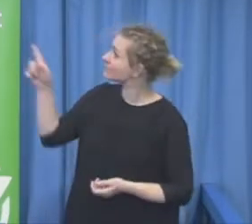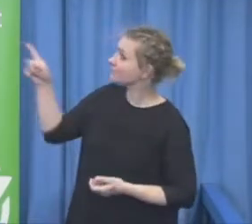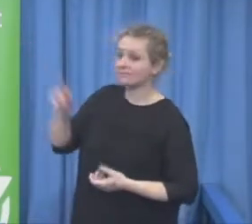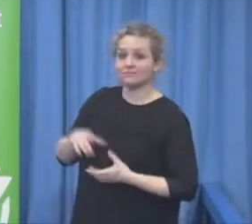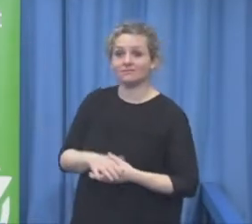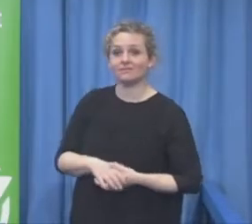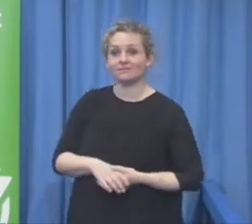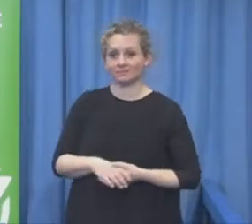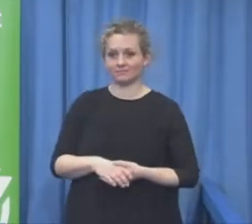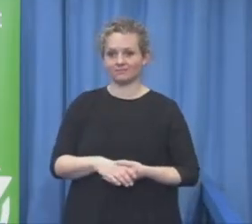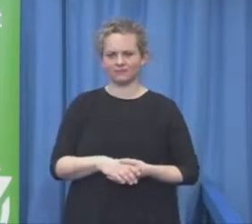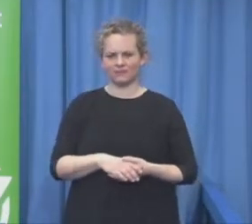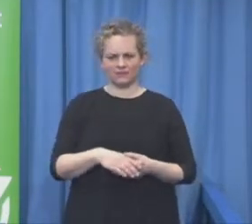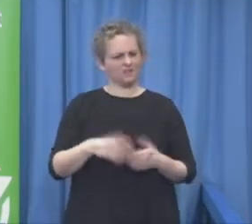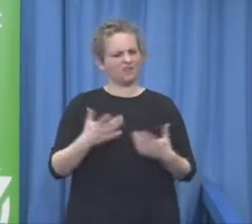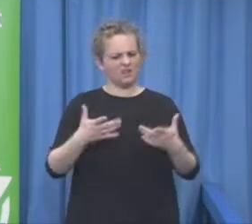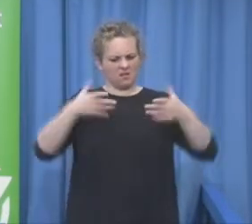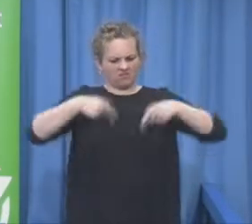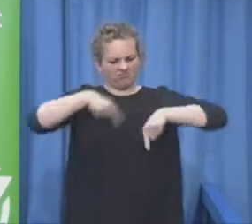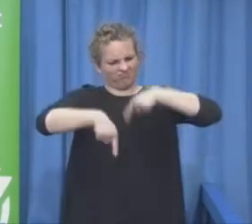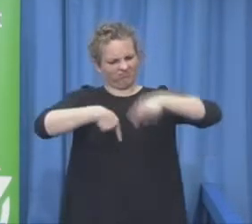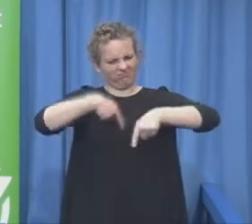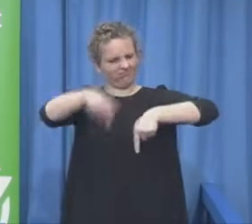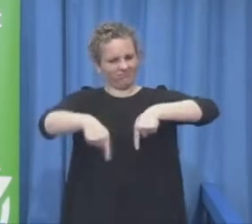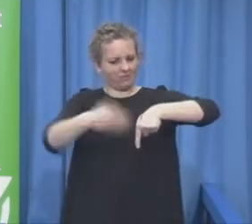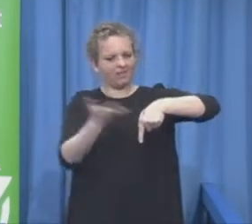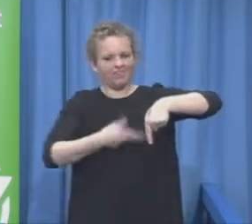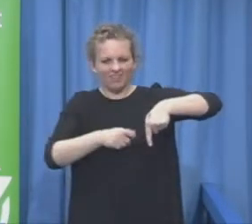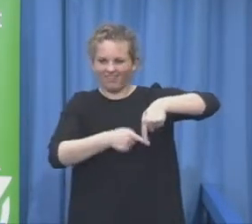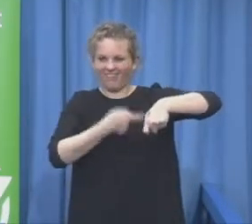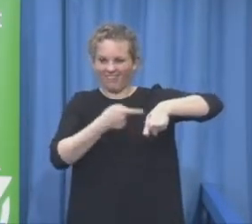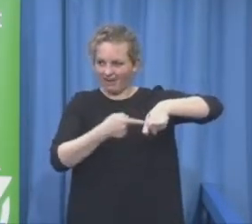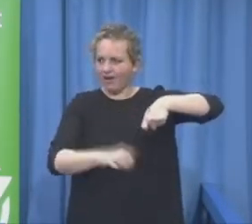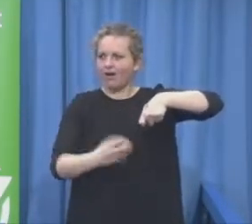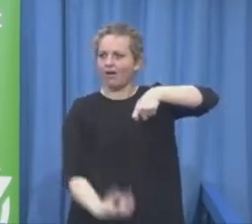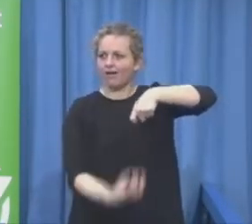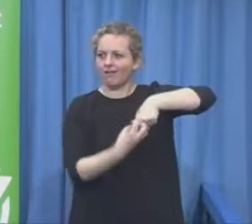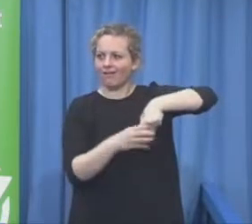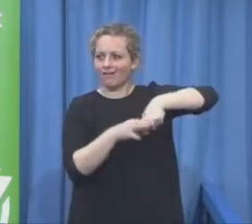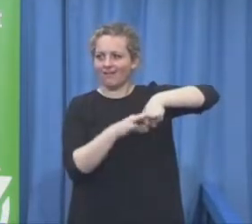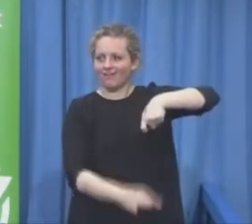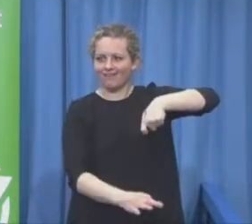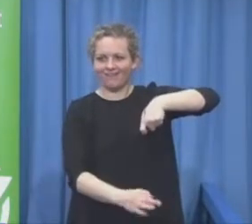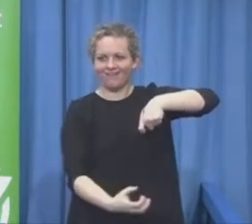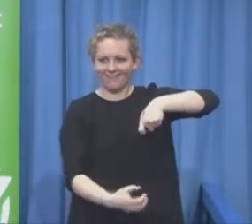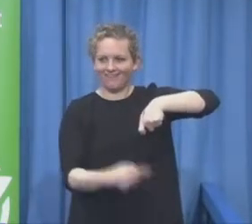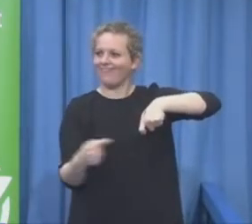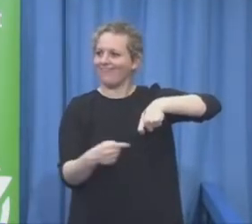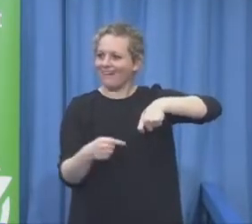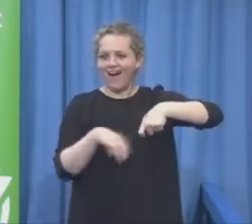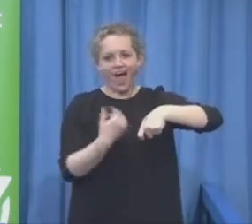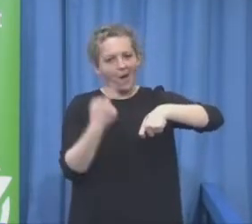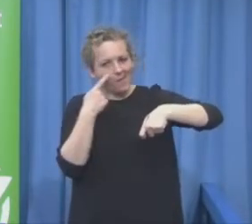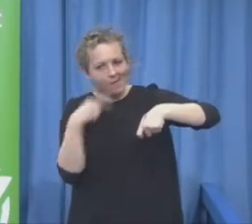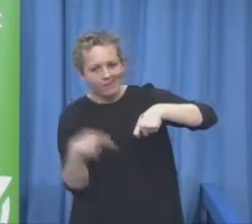about for example artificial leg or arm we use art again